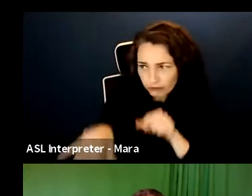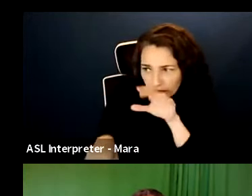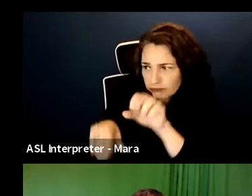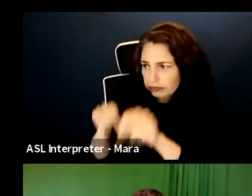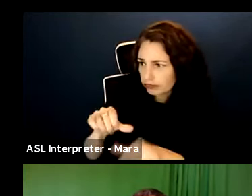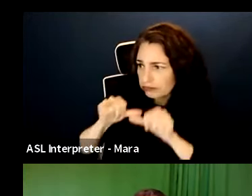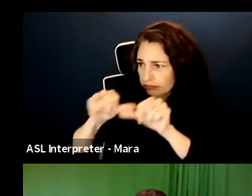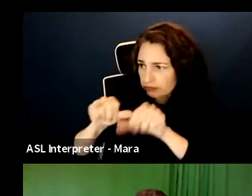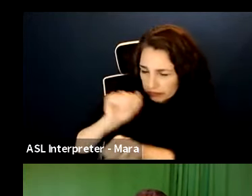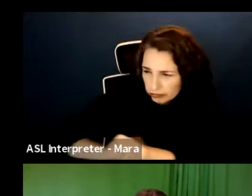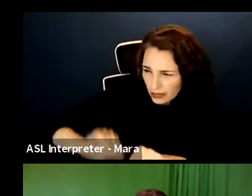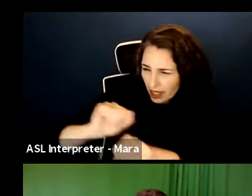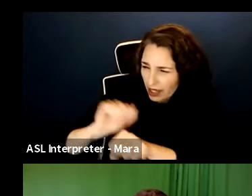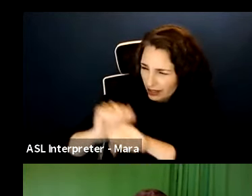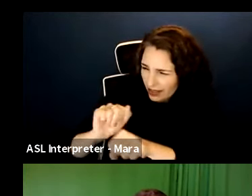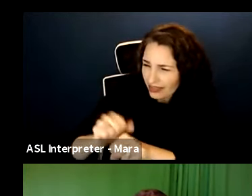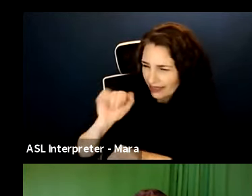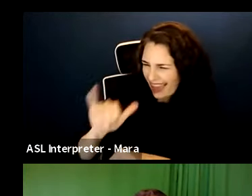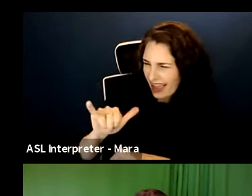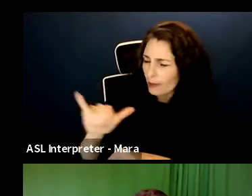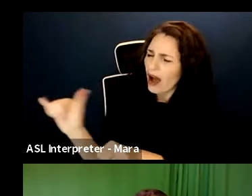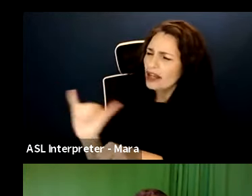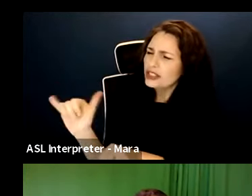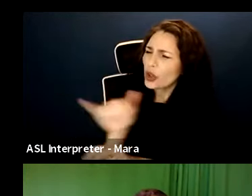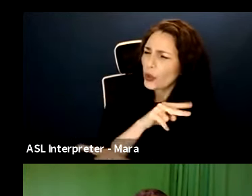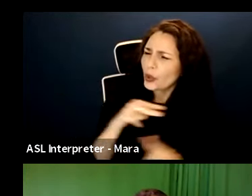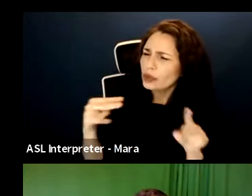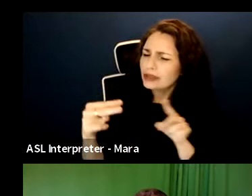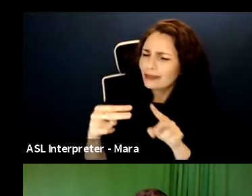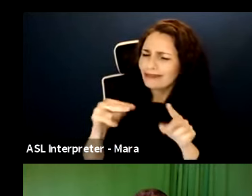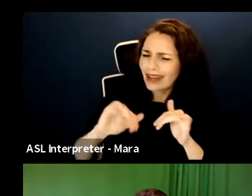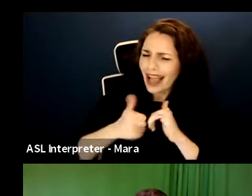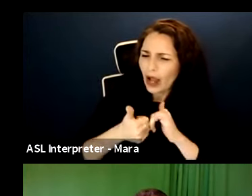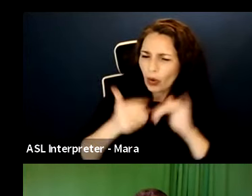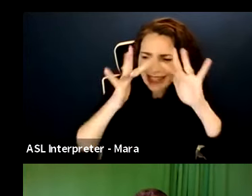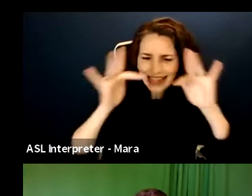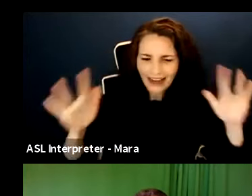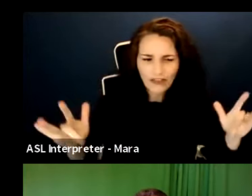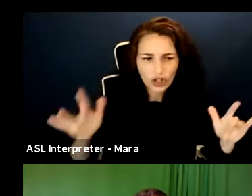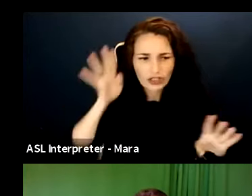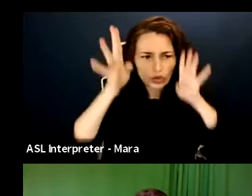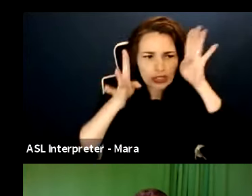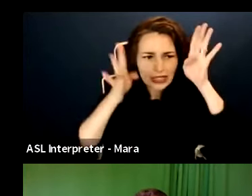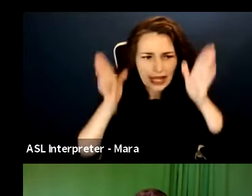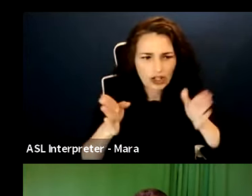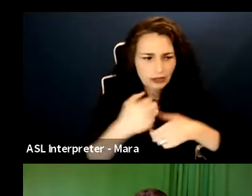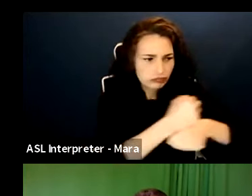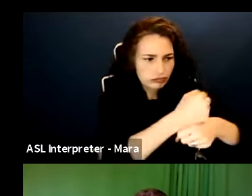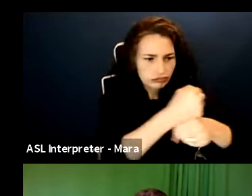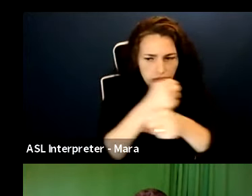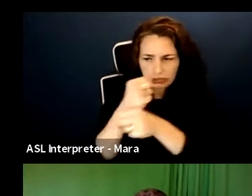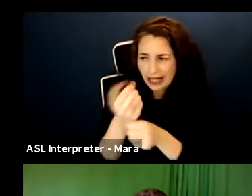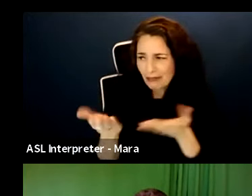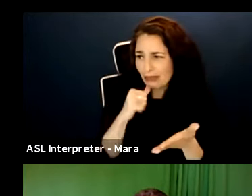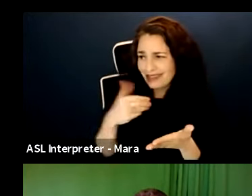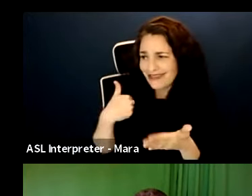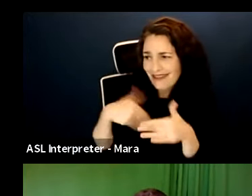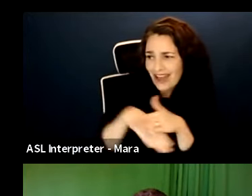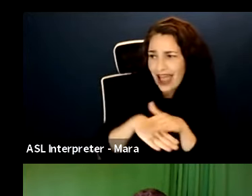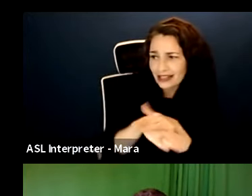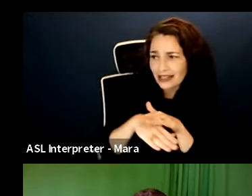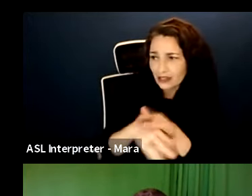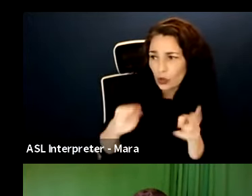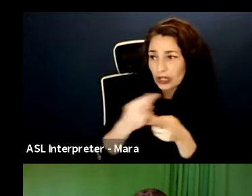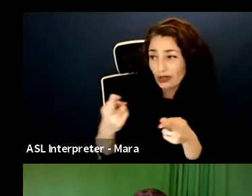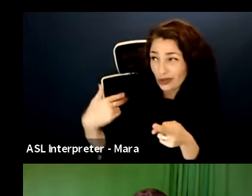how you can use this or how diverse creators who may have not had access to resources for some time can now